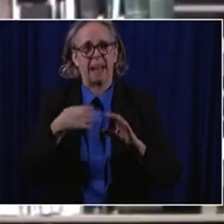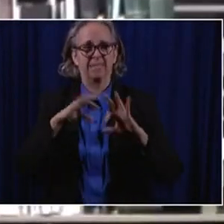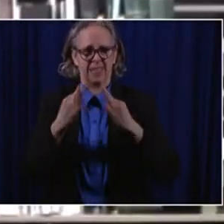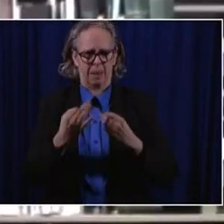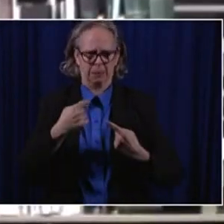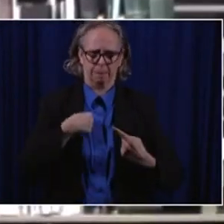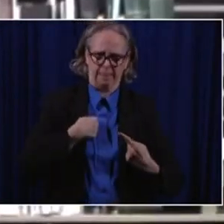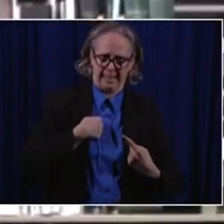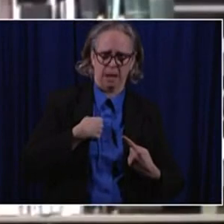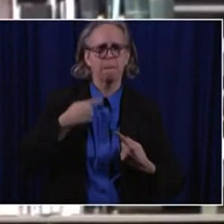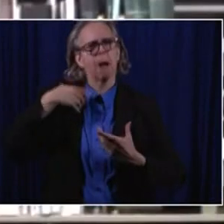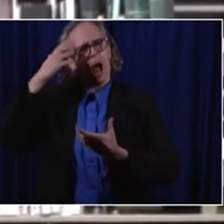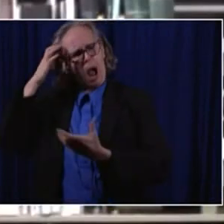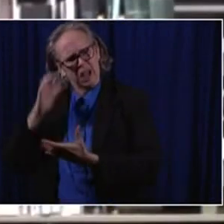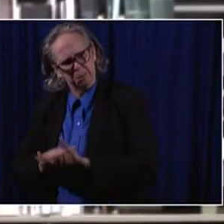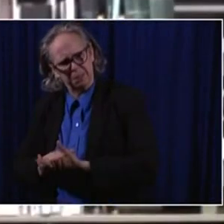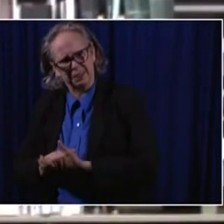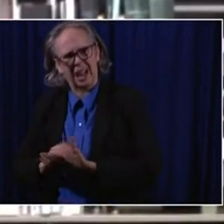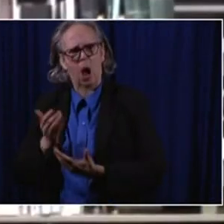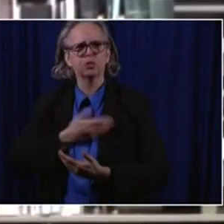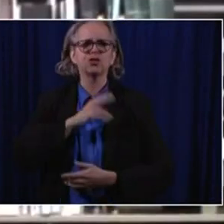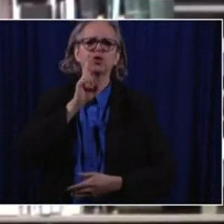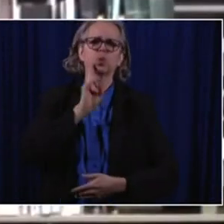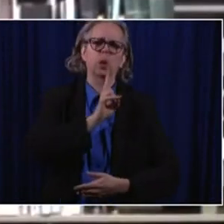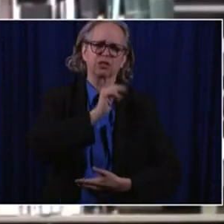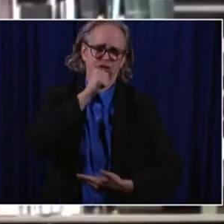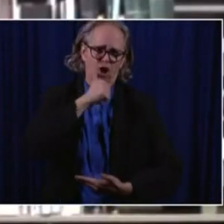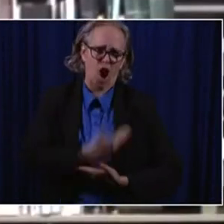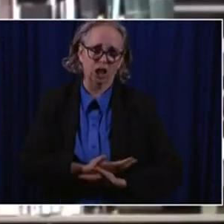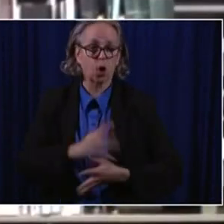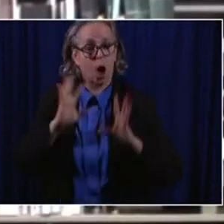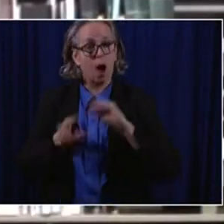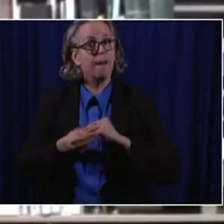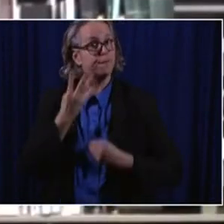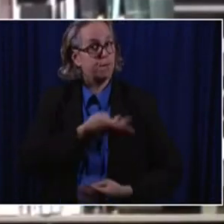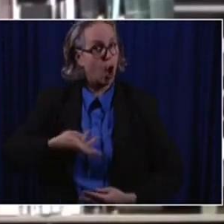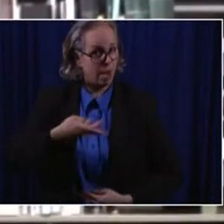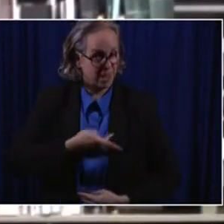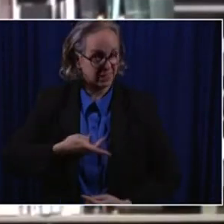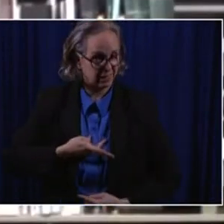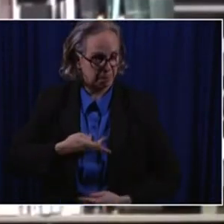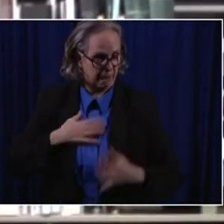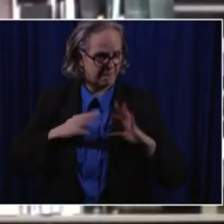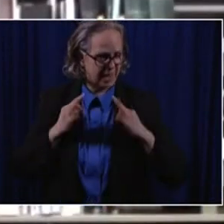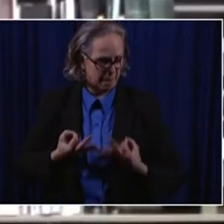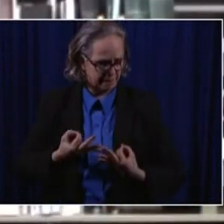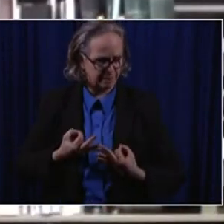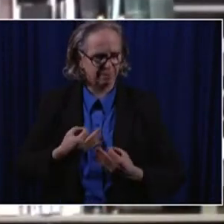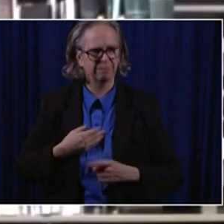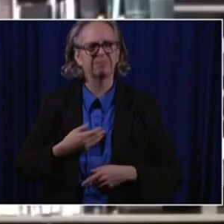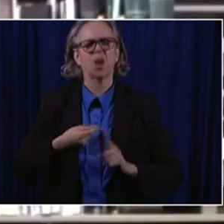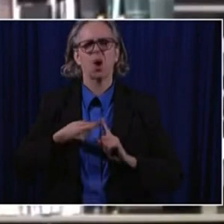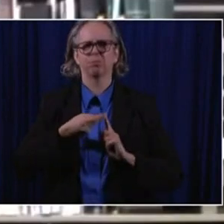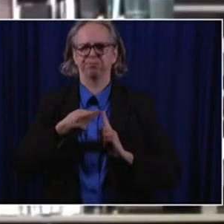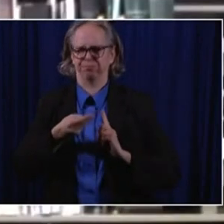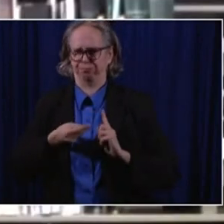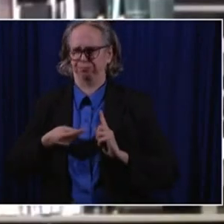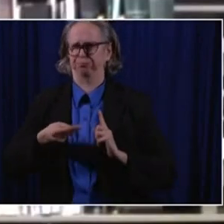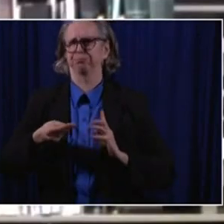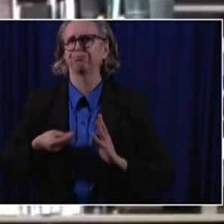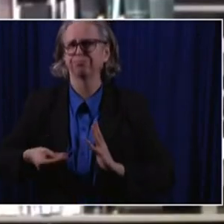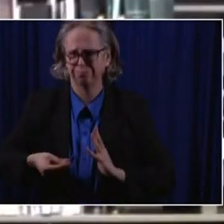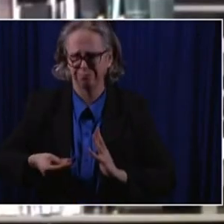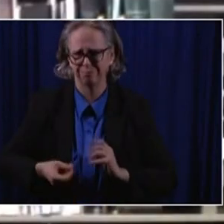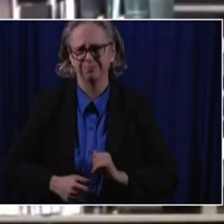and our twin daughters, Sarah and Allison. And, um, it started out, um, I think